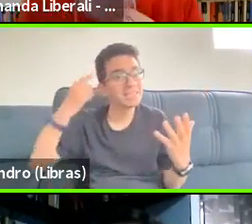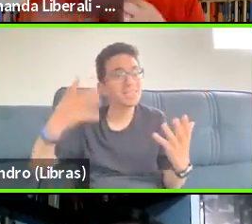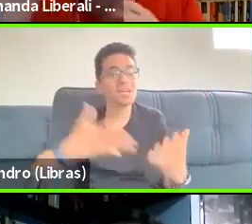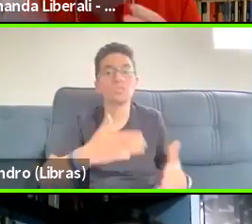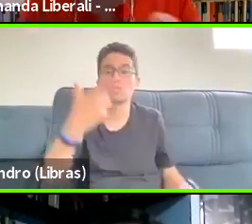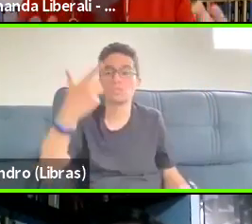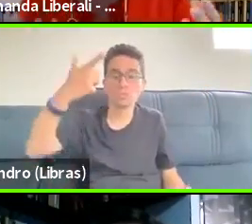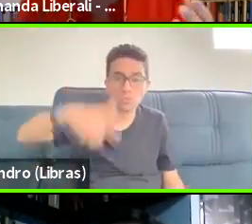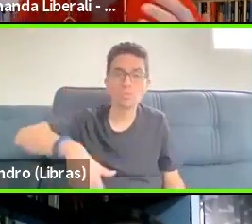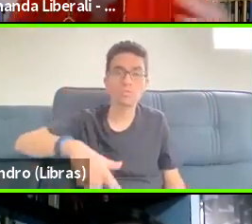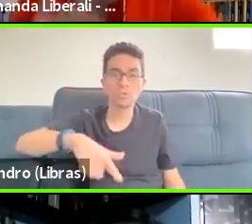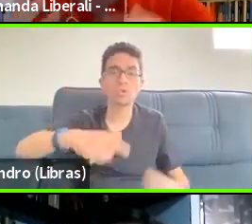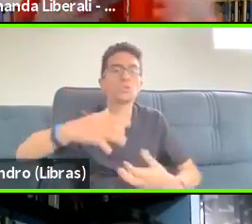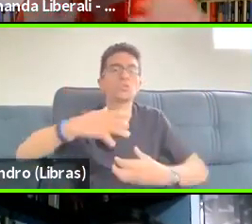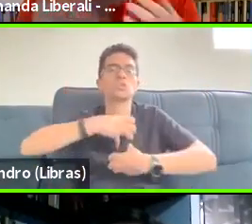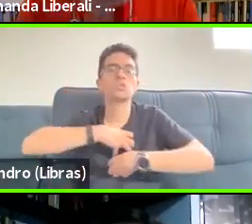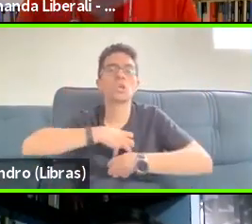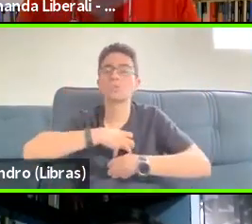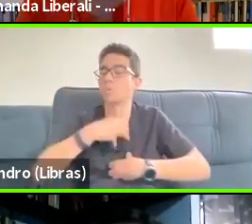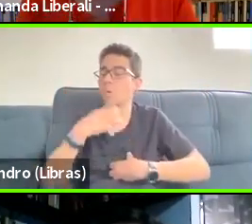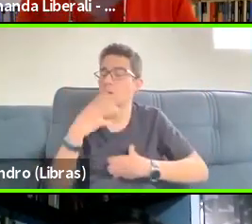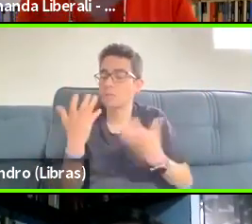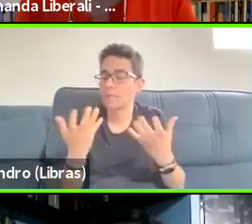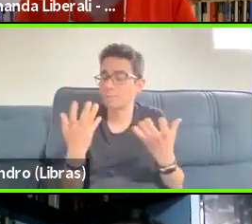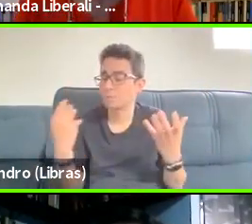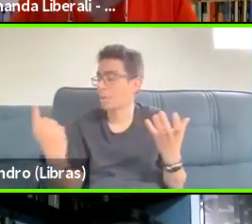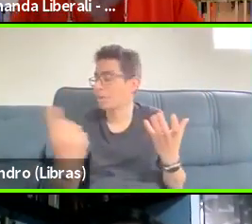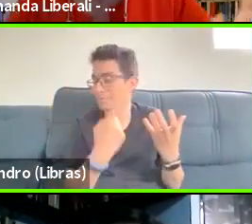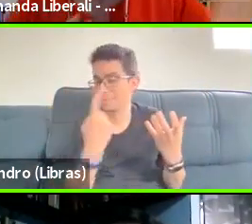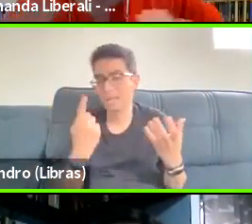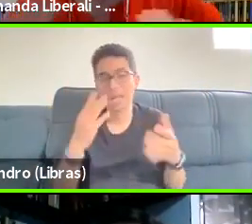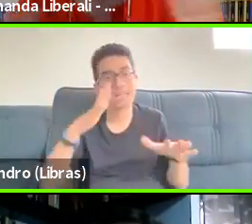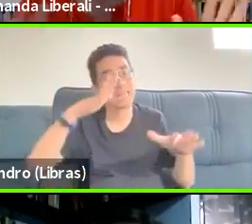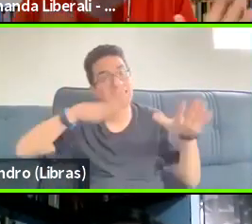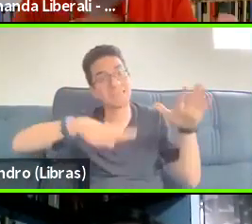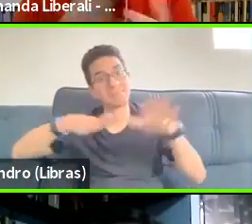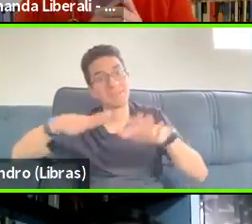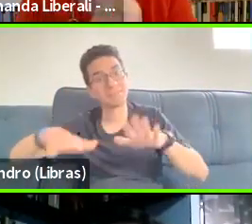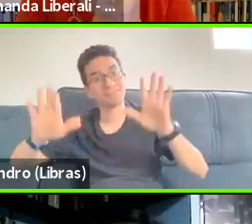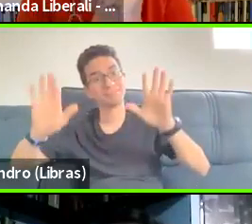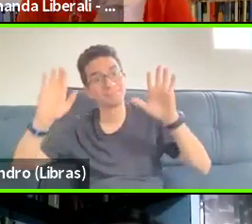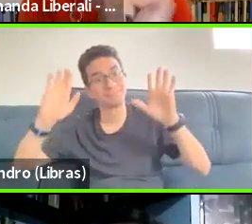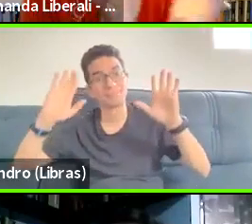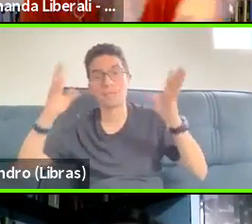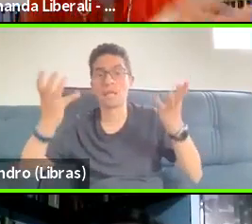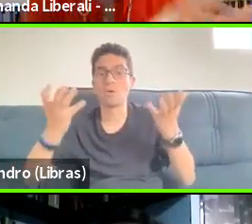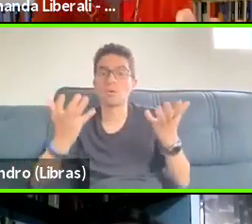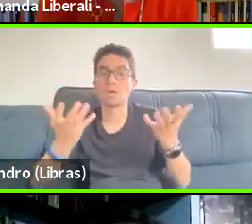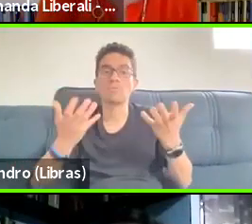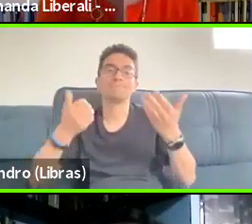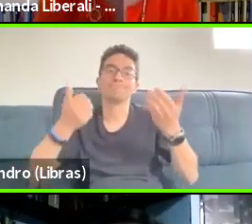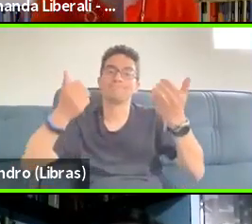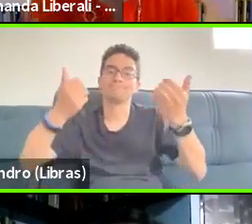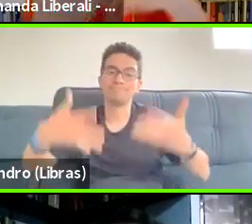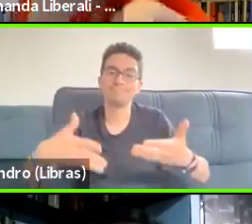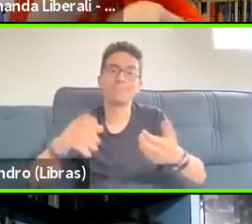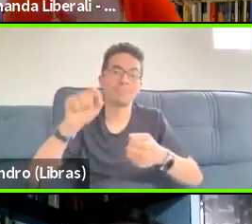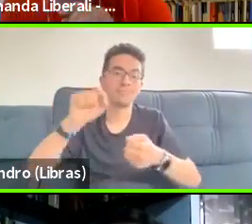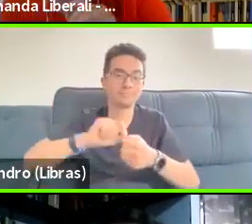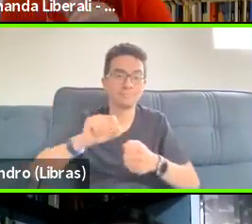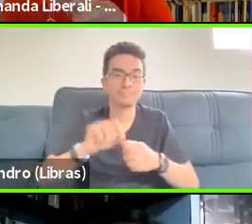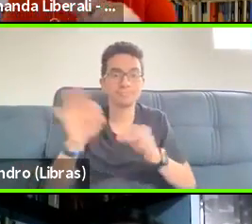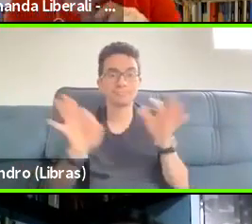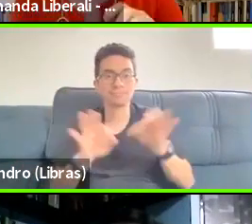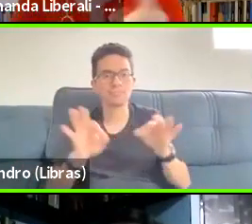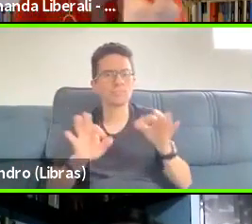So perhaps that's part of, I have been doing, but I, I will send to you some texts and I want to read